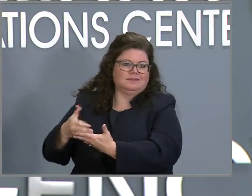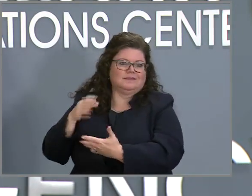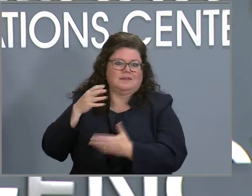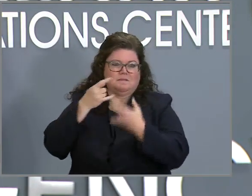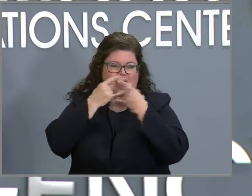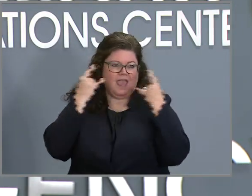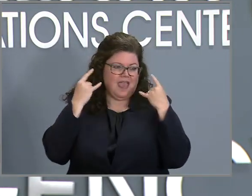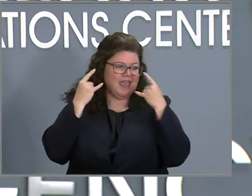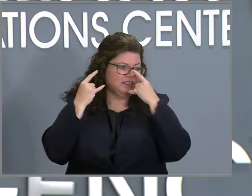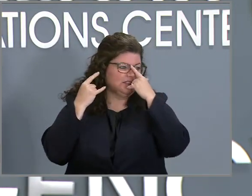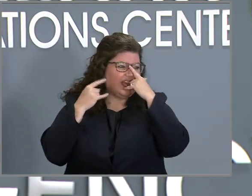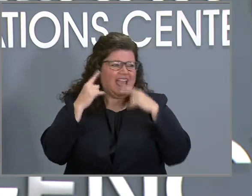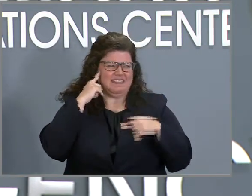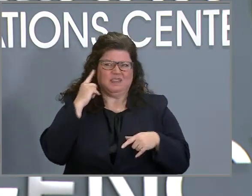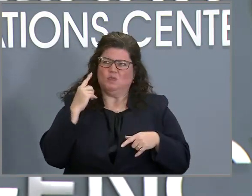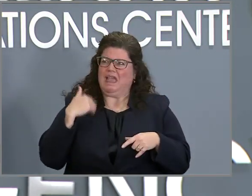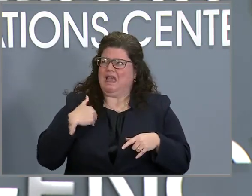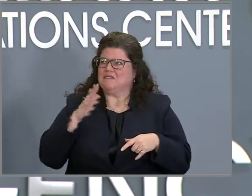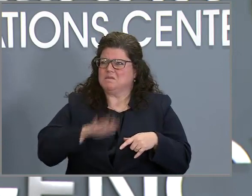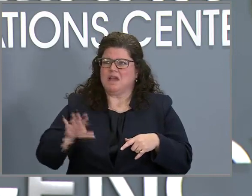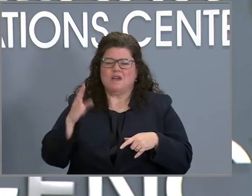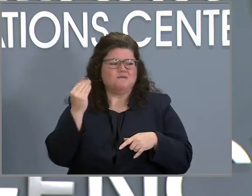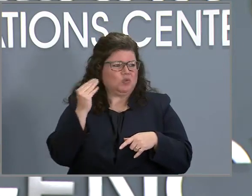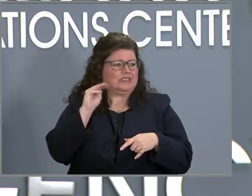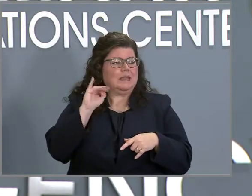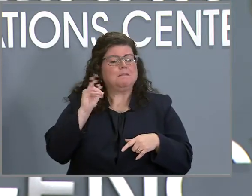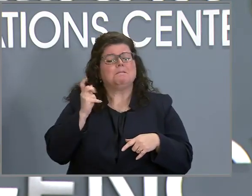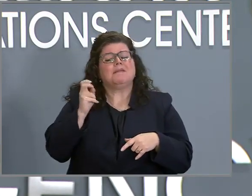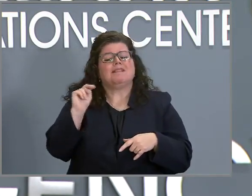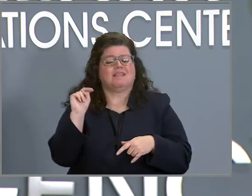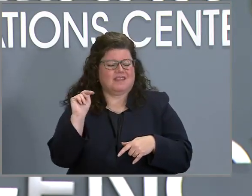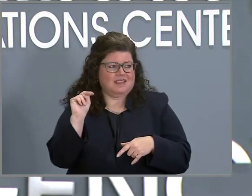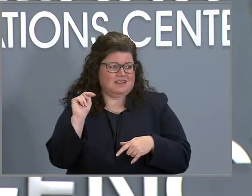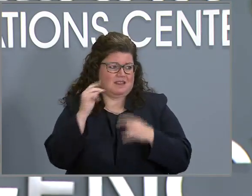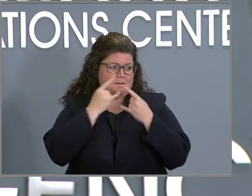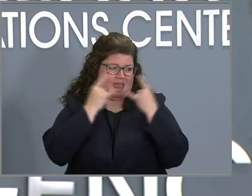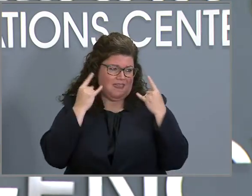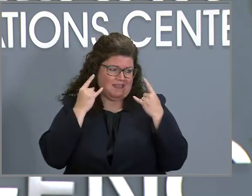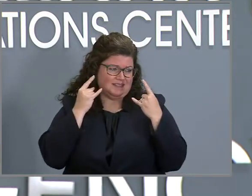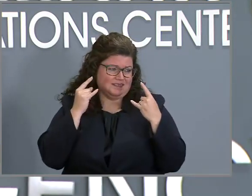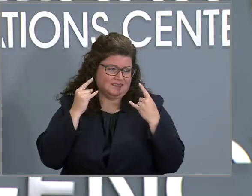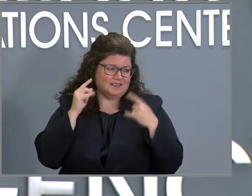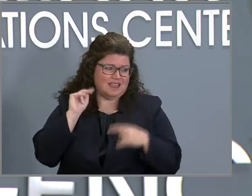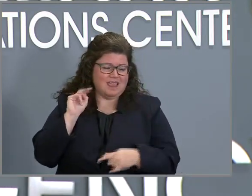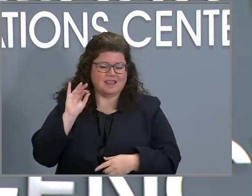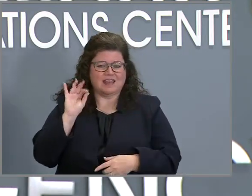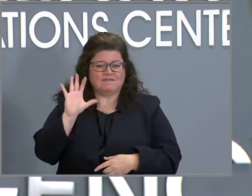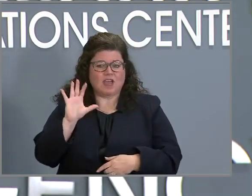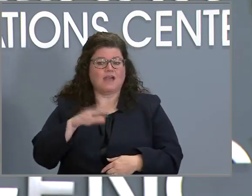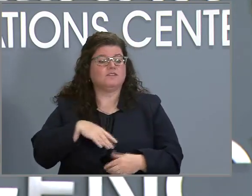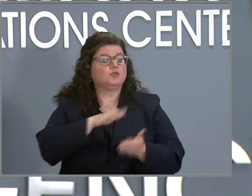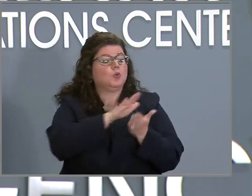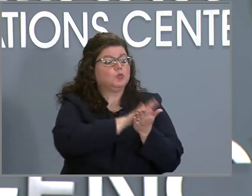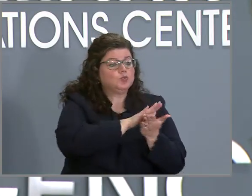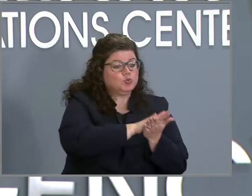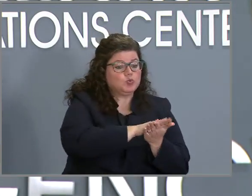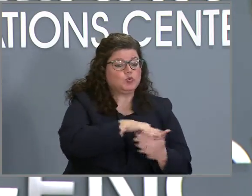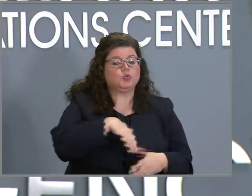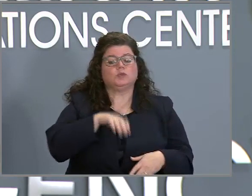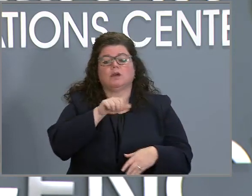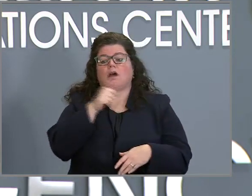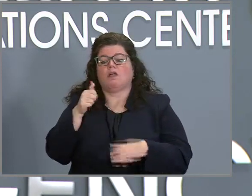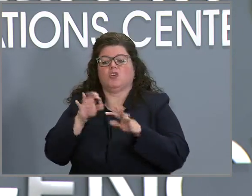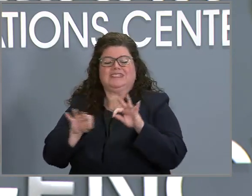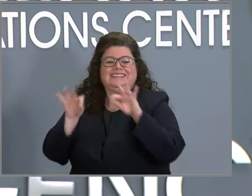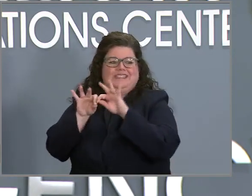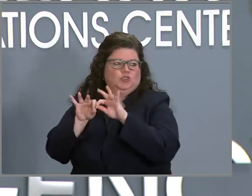million and 95s, I believe alone, uh, you know, schools or other critical, essential services can make that request at